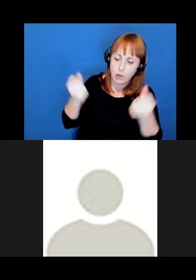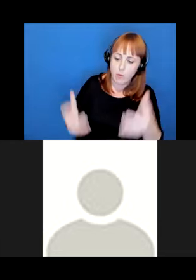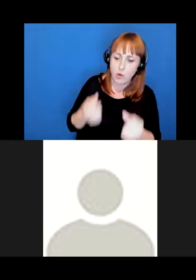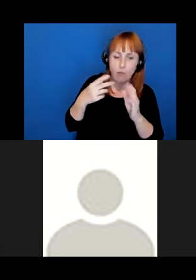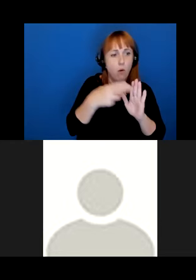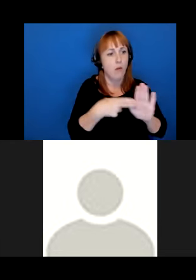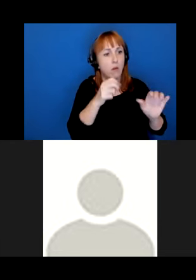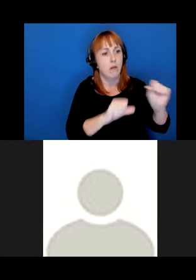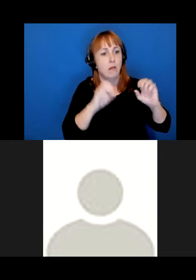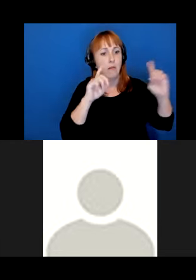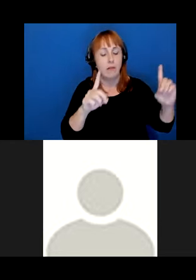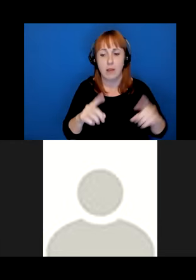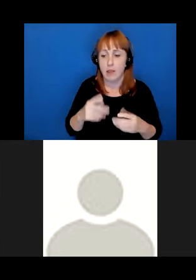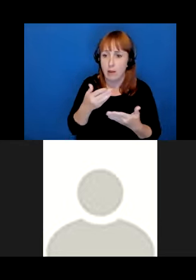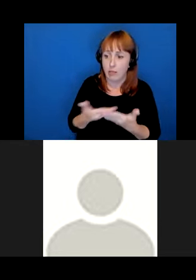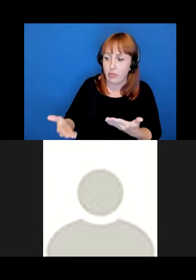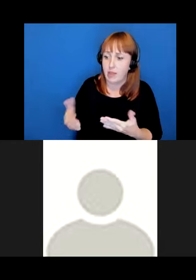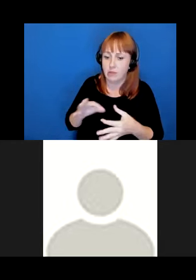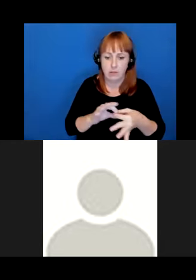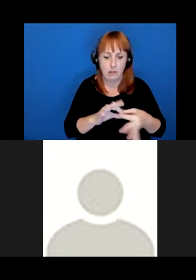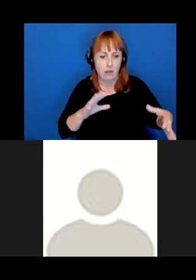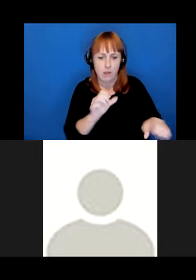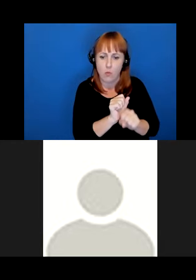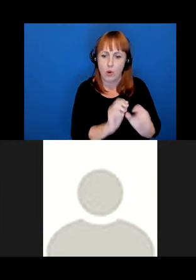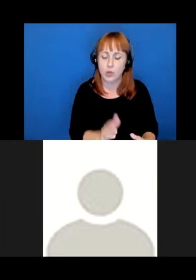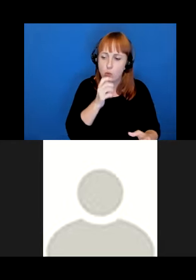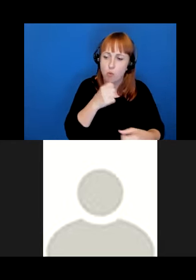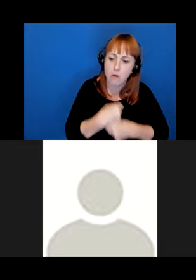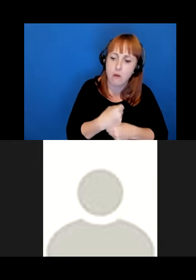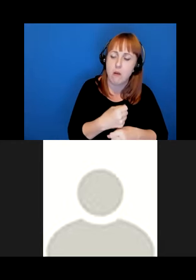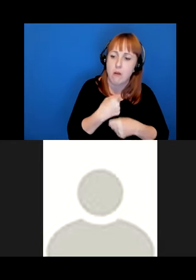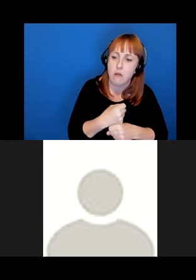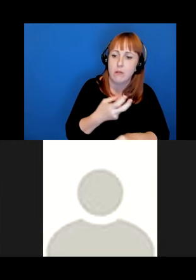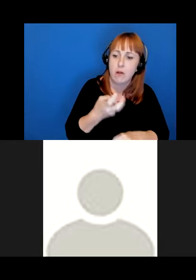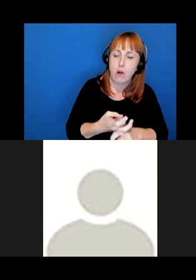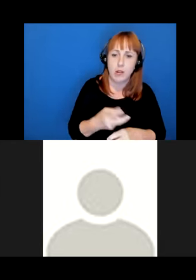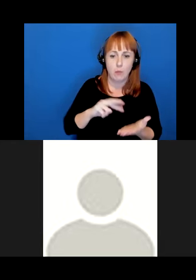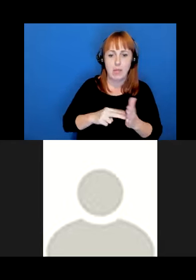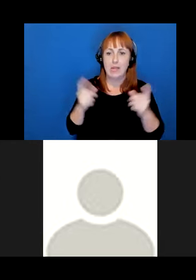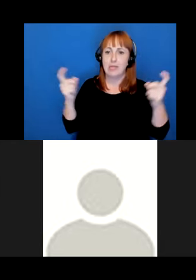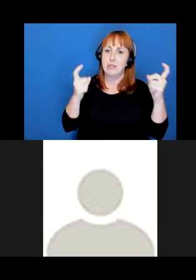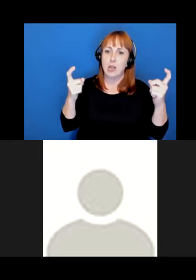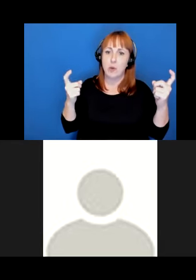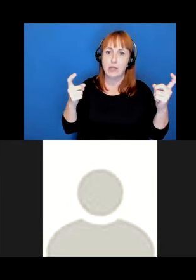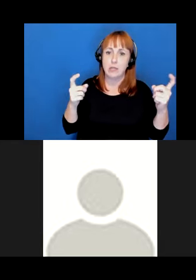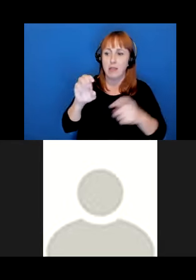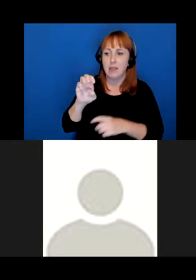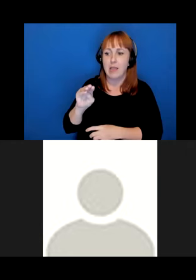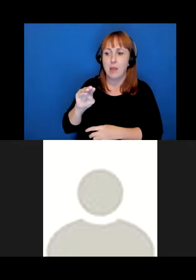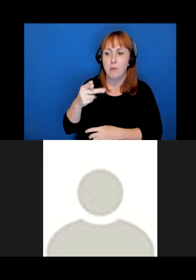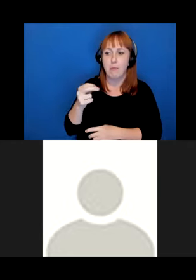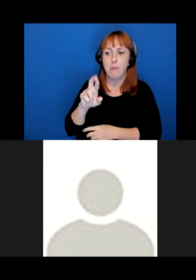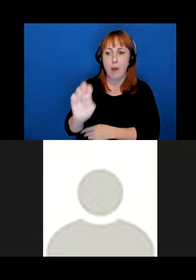and disassociates products from those who labor to produce them. In other words, it celebrates the empire and empirical.